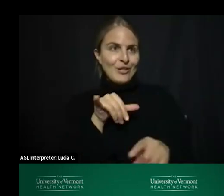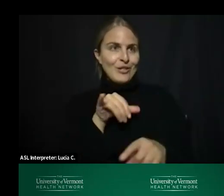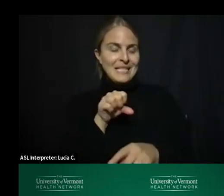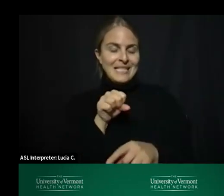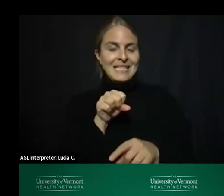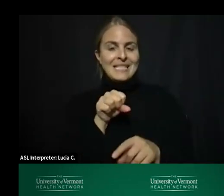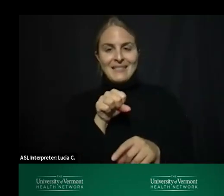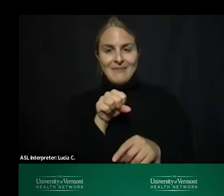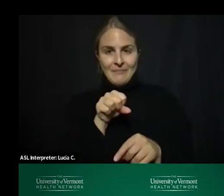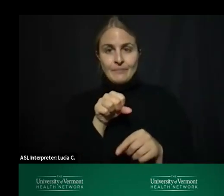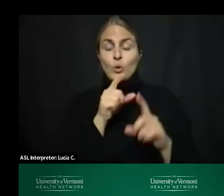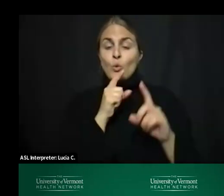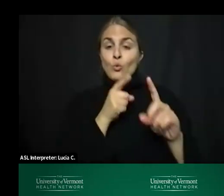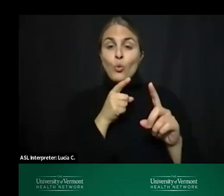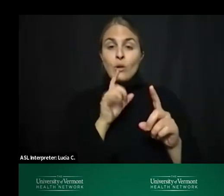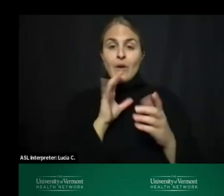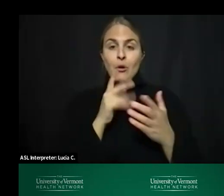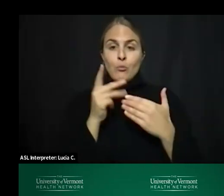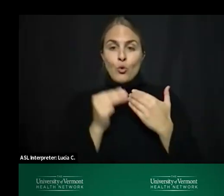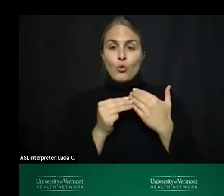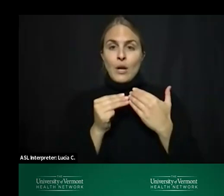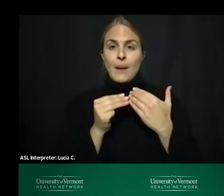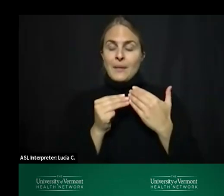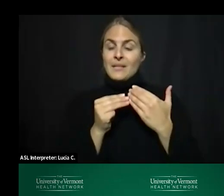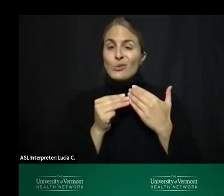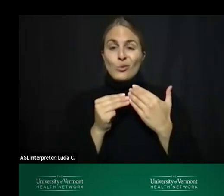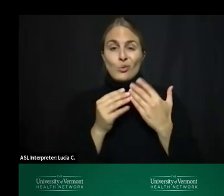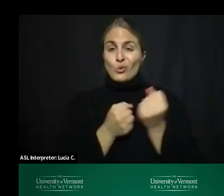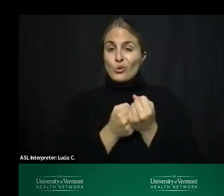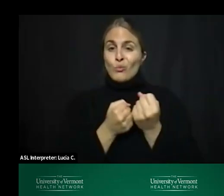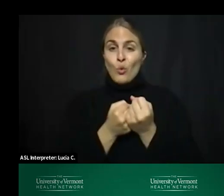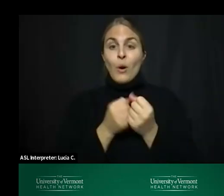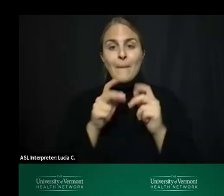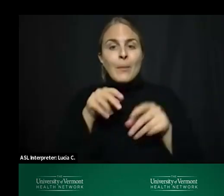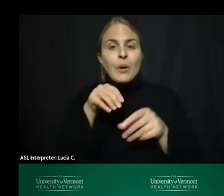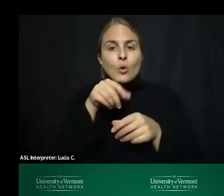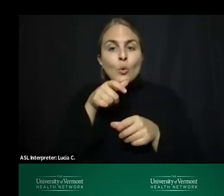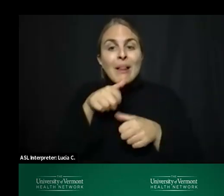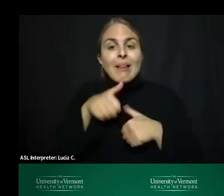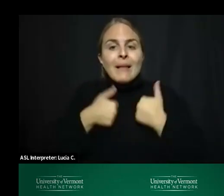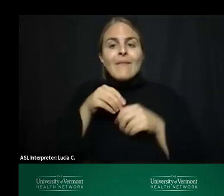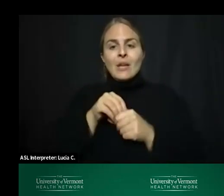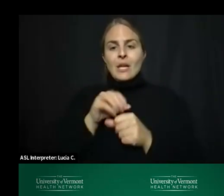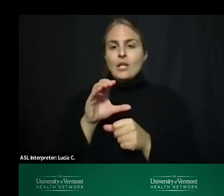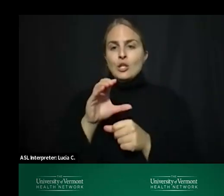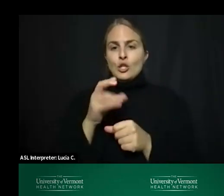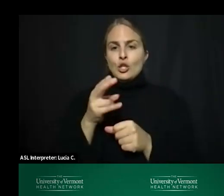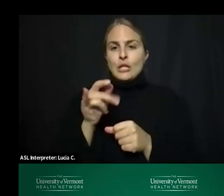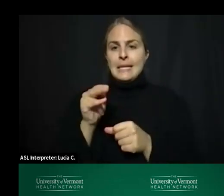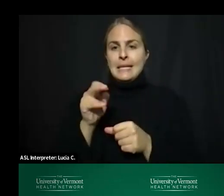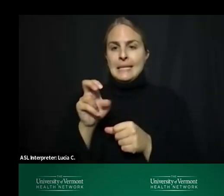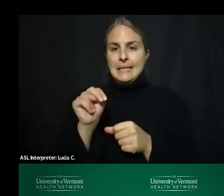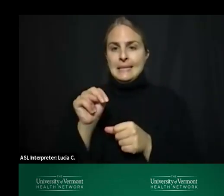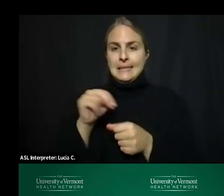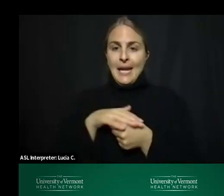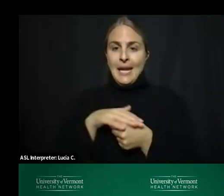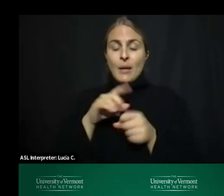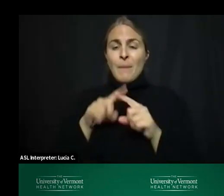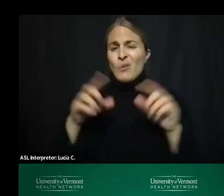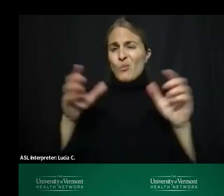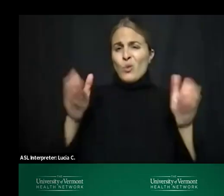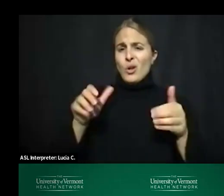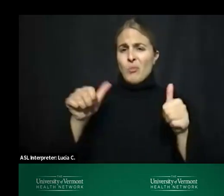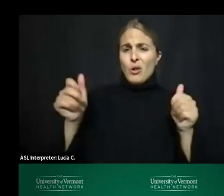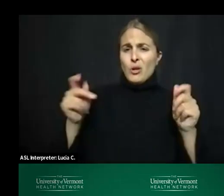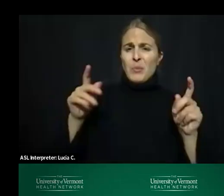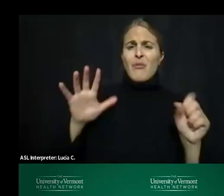goal of the program is to serve residents of chittenden county uh but we would welcome people from other counties in vermont